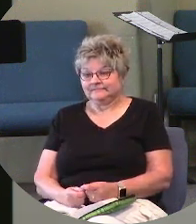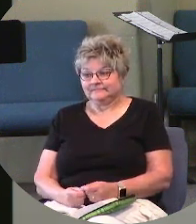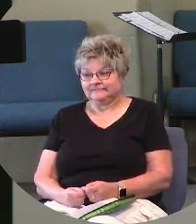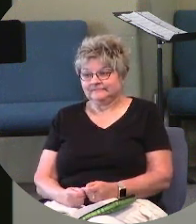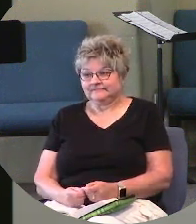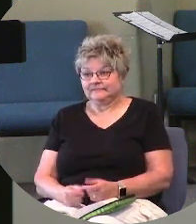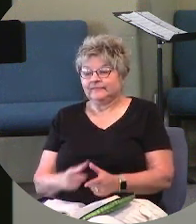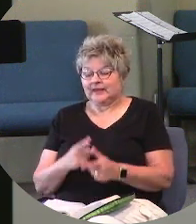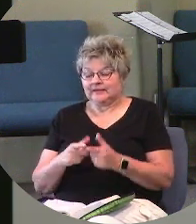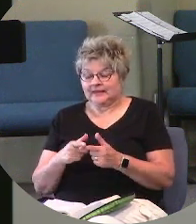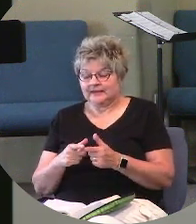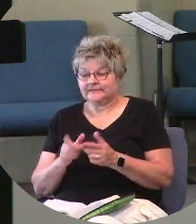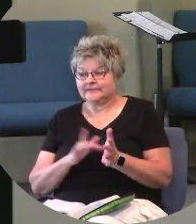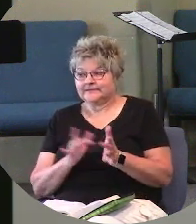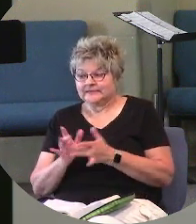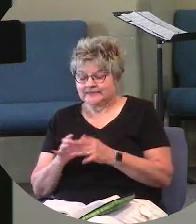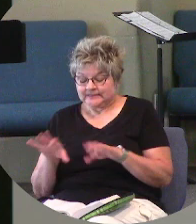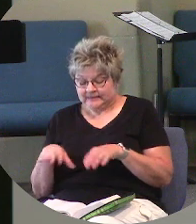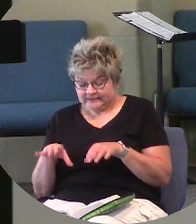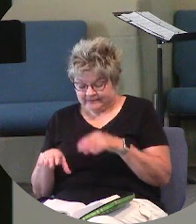And then Jesus does this.